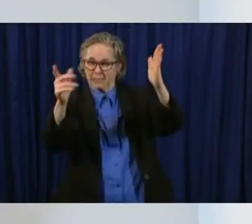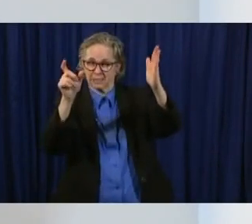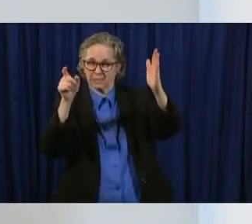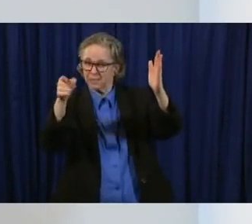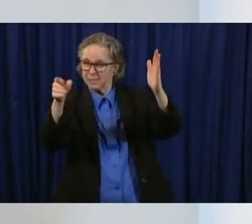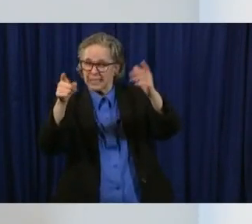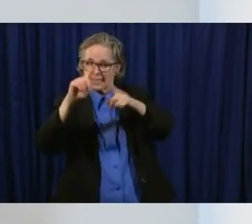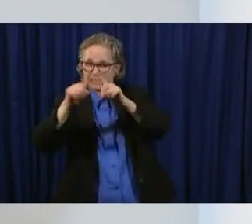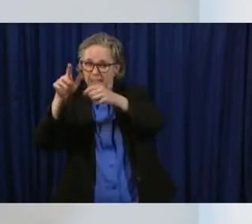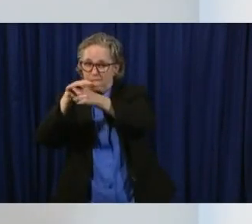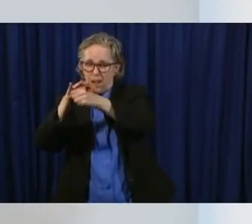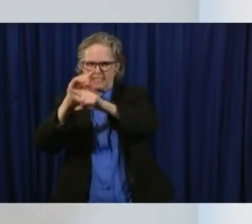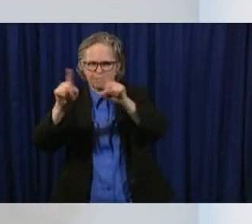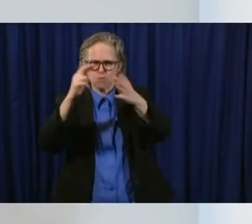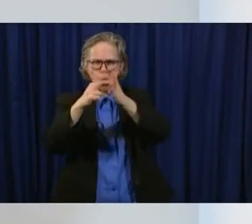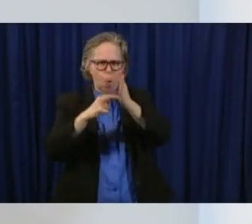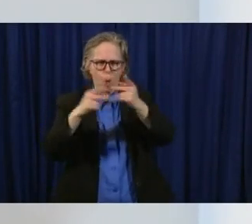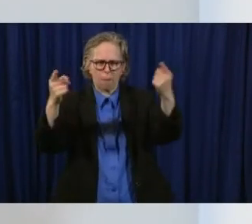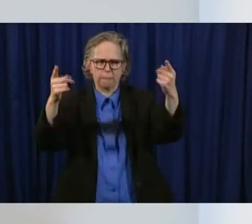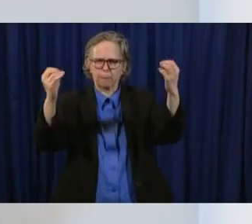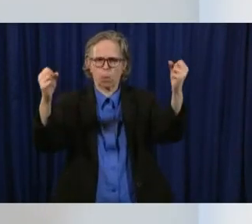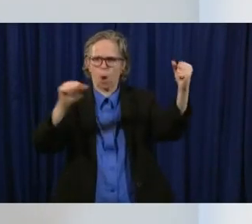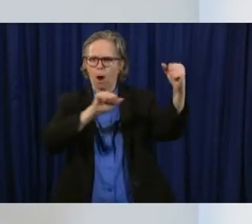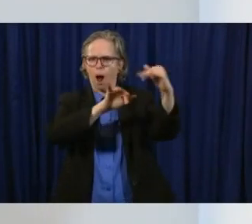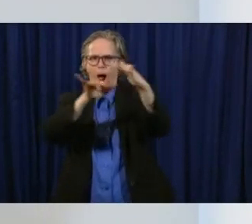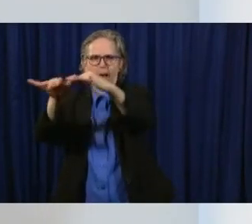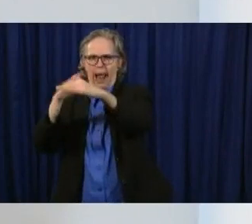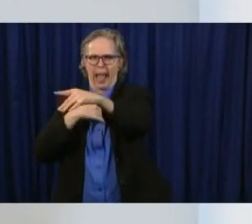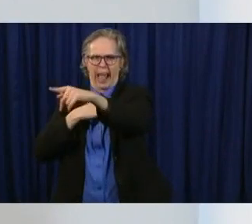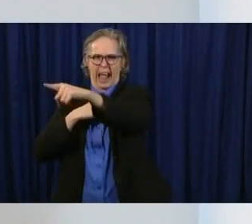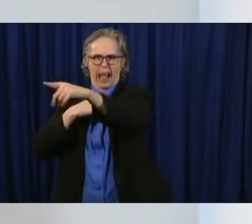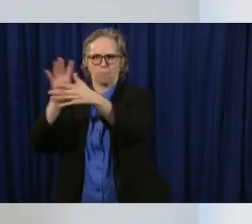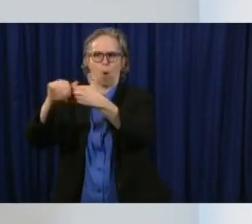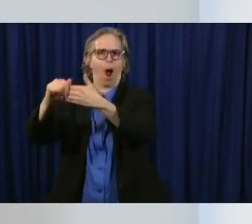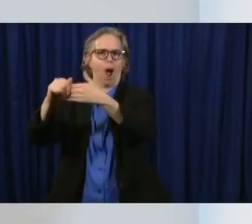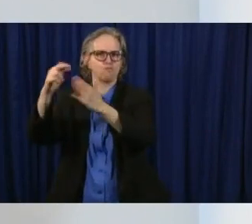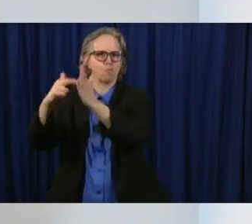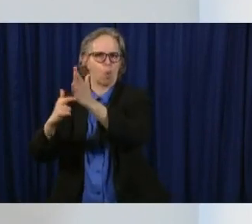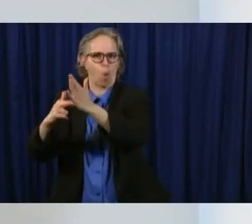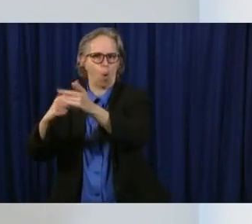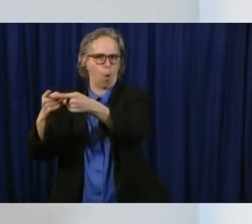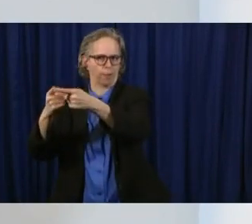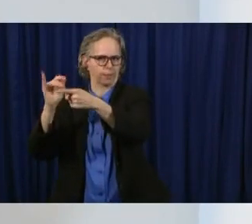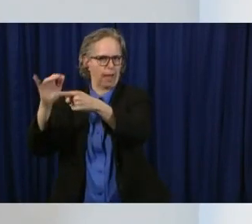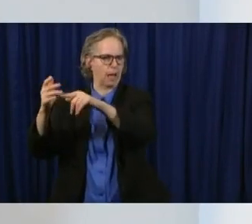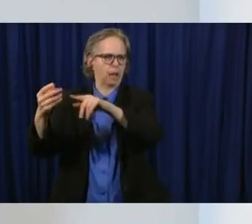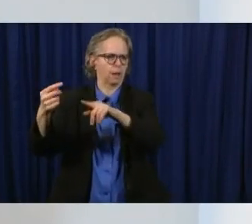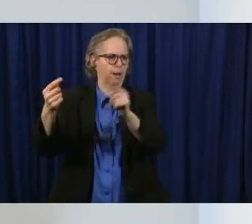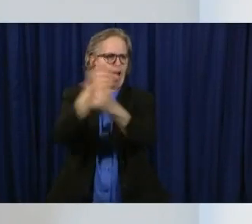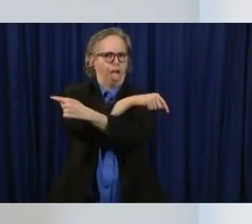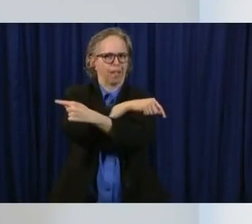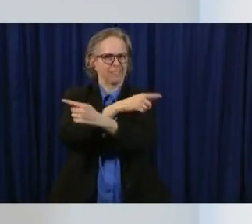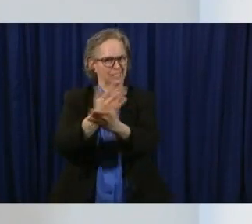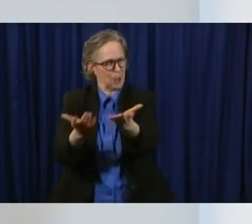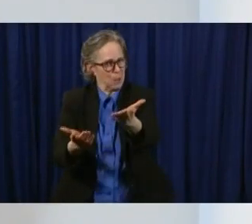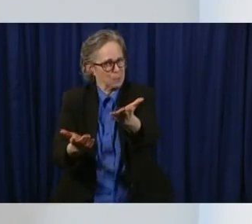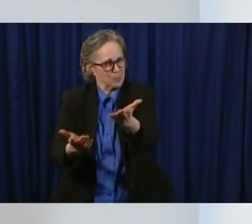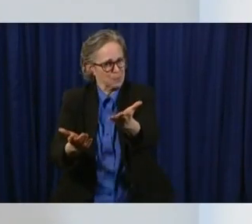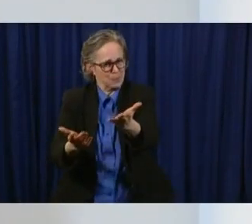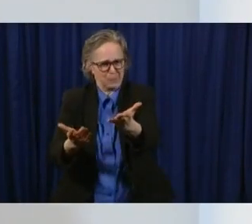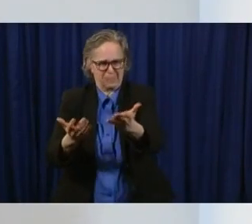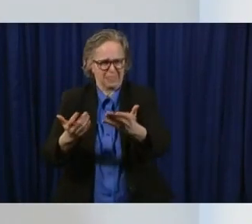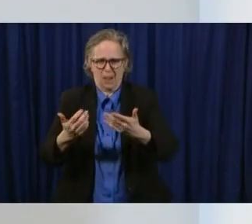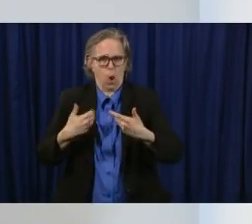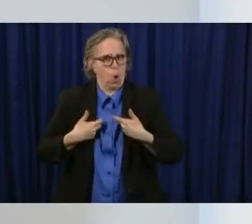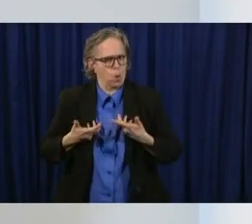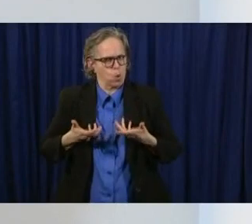going to have people from from one county going to the next county and and i think i'll let i'll turn to let dr acting address this that's the exact opposite of what